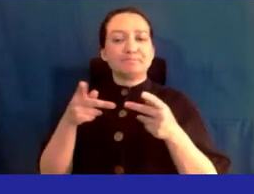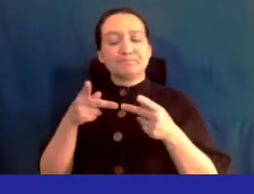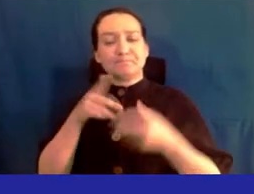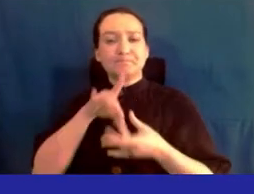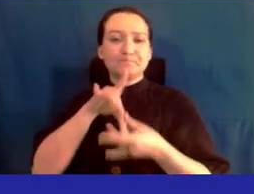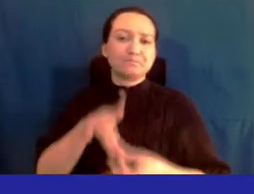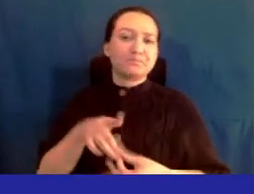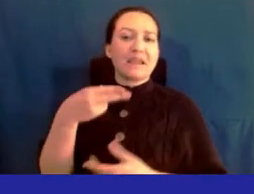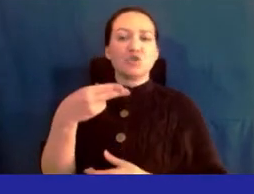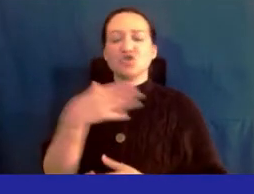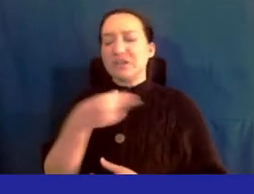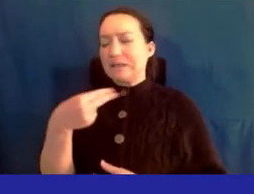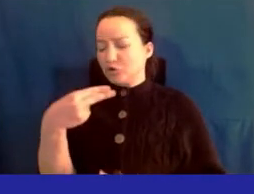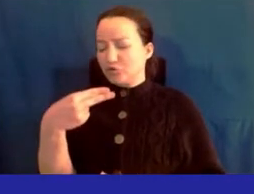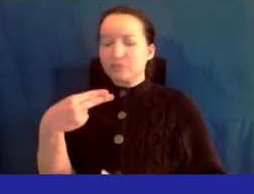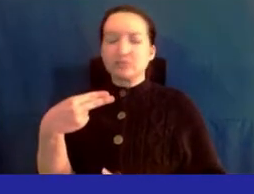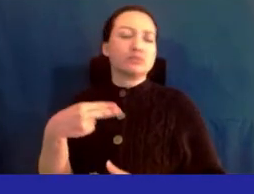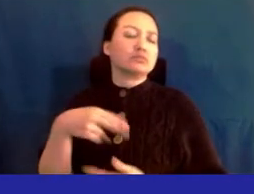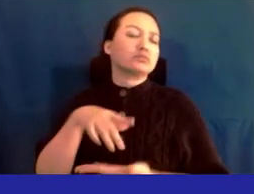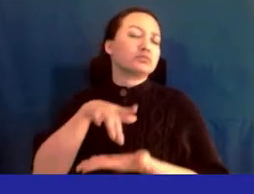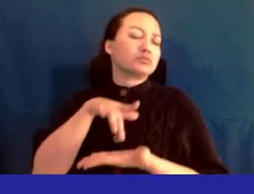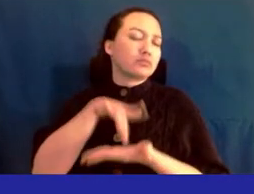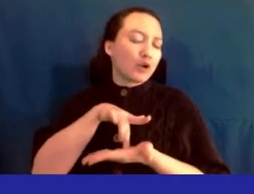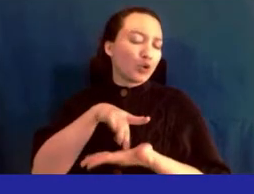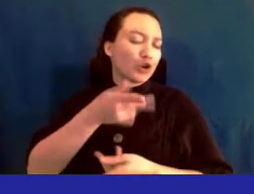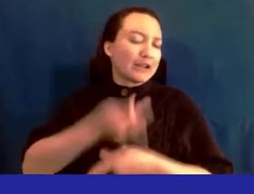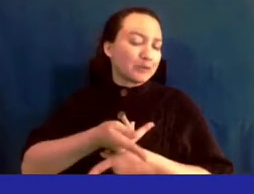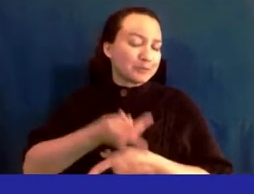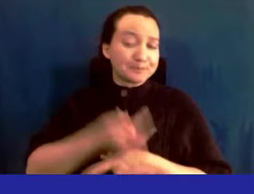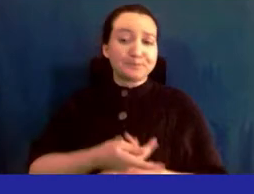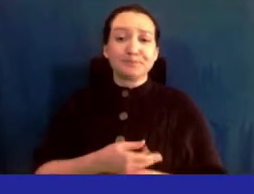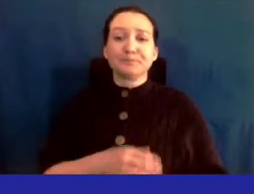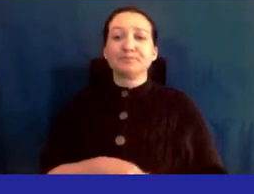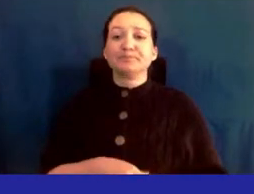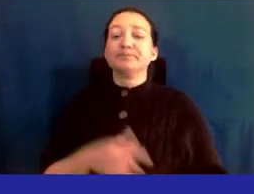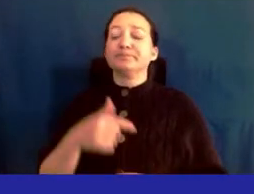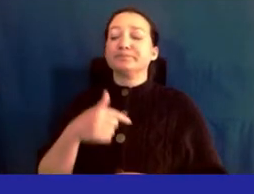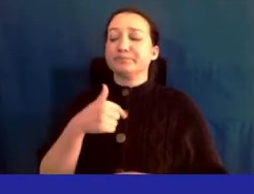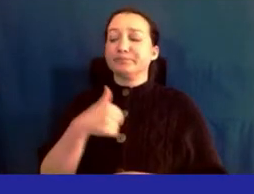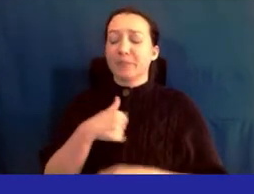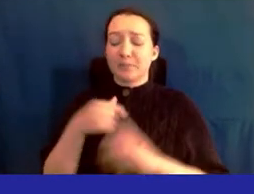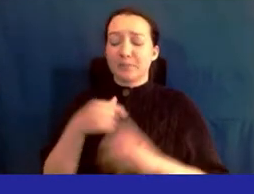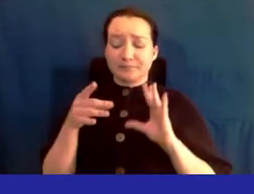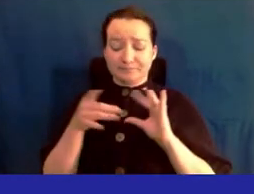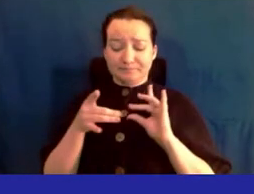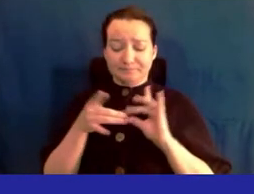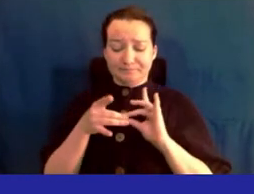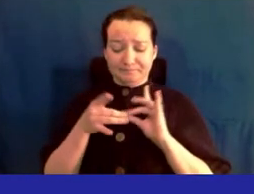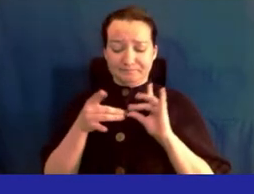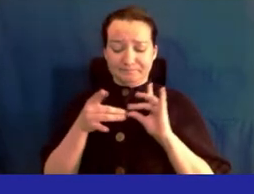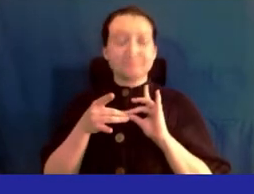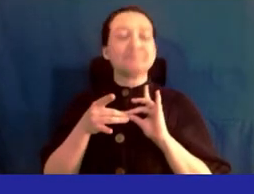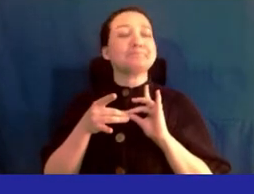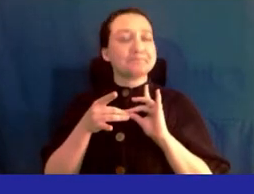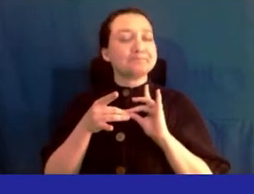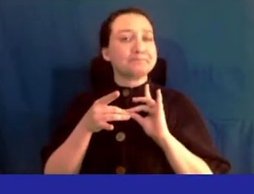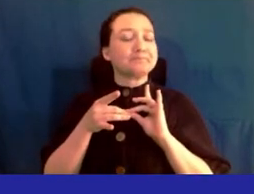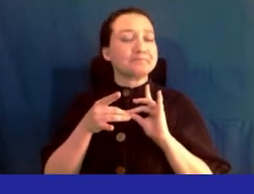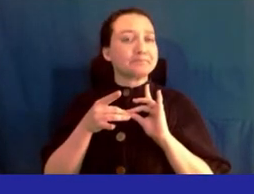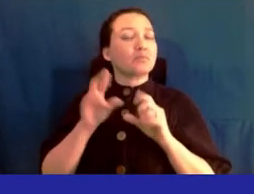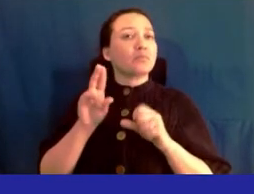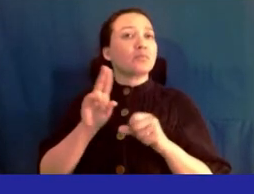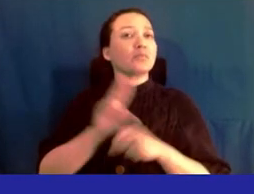health and hospitals and medical care um i am speaking like i said in the capacity of